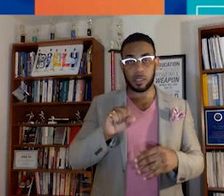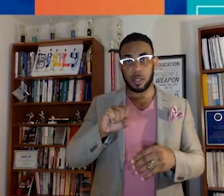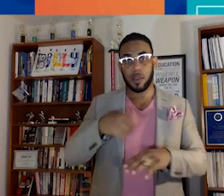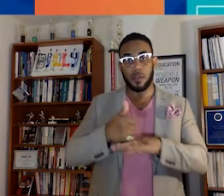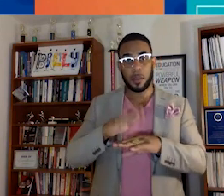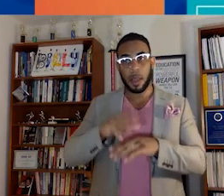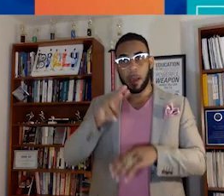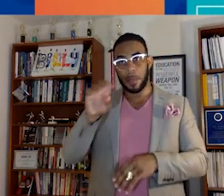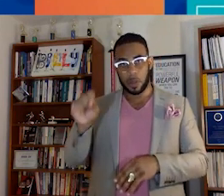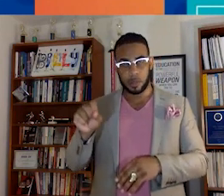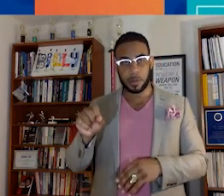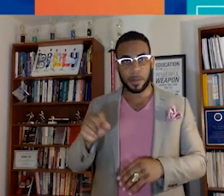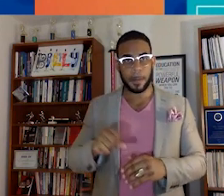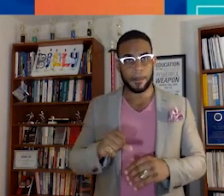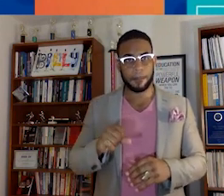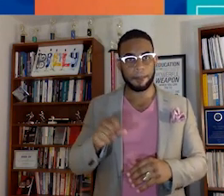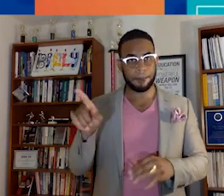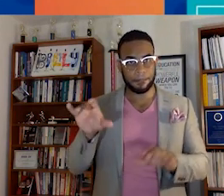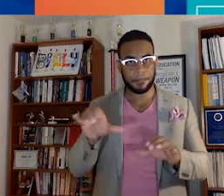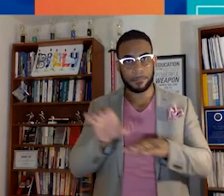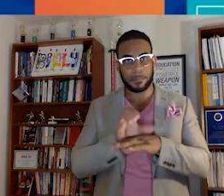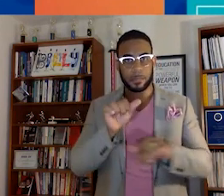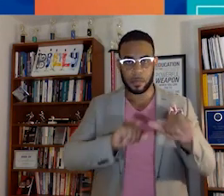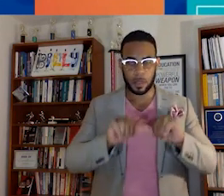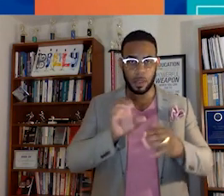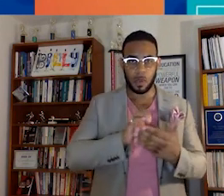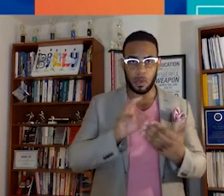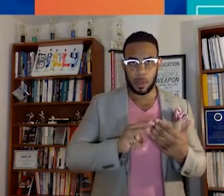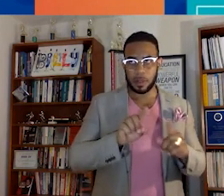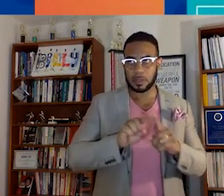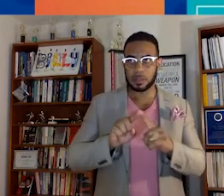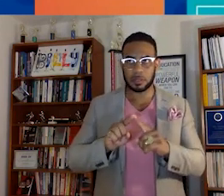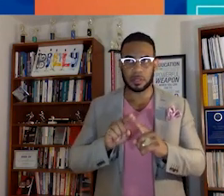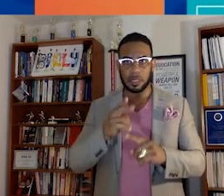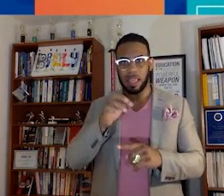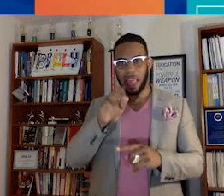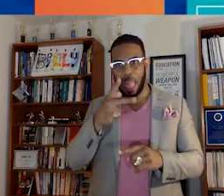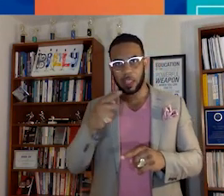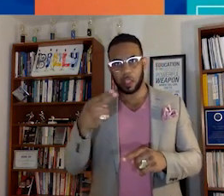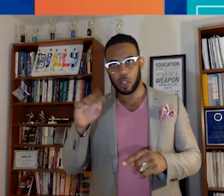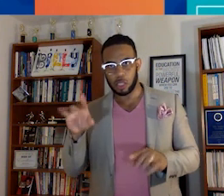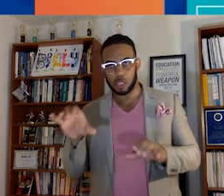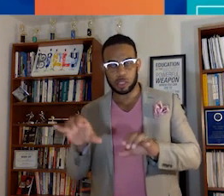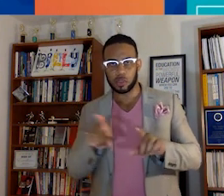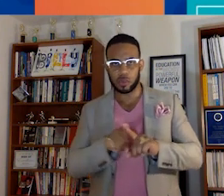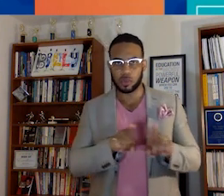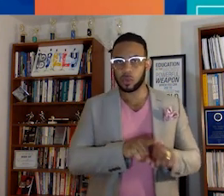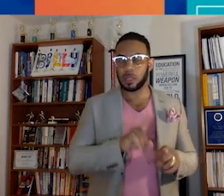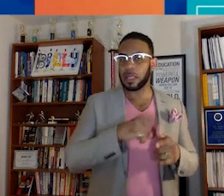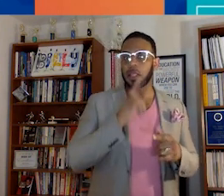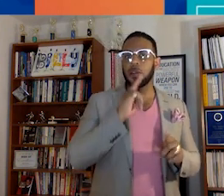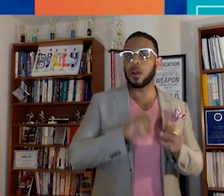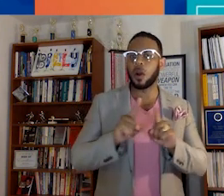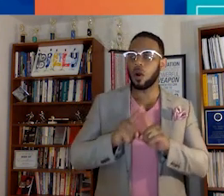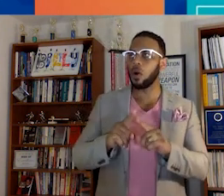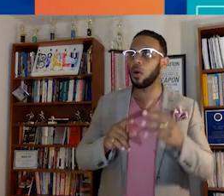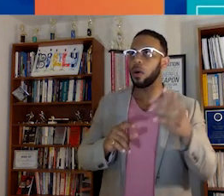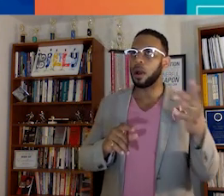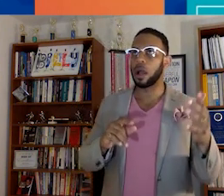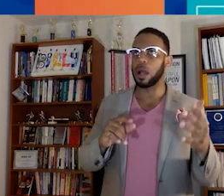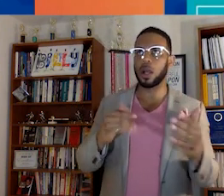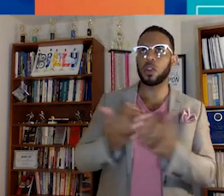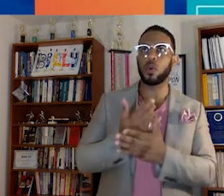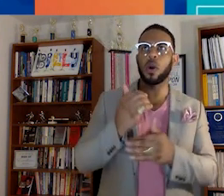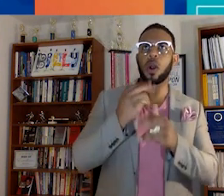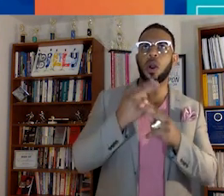Microsoft, and they do computer science curriculum, as Hack the Hood does as well. And then there's also this new